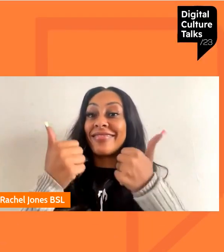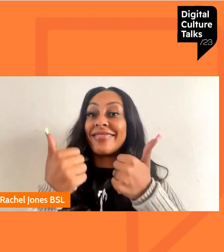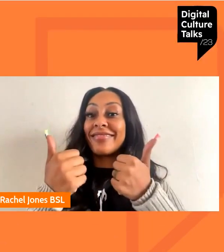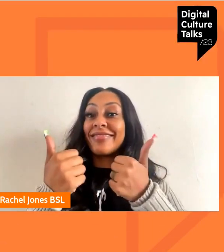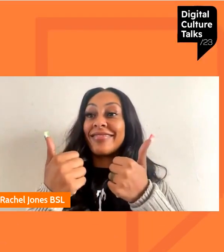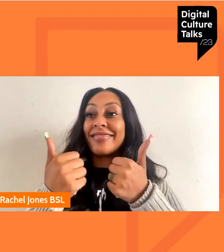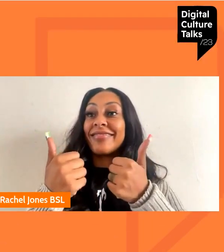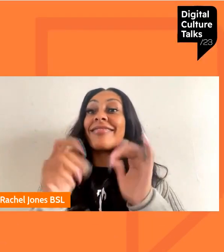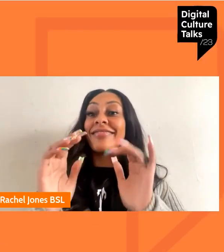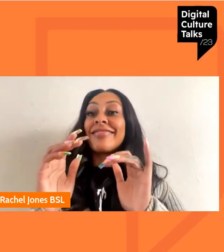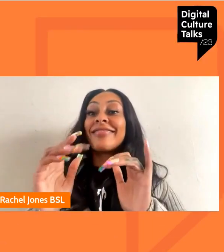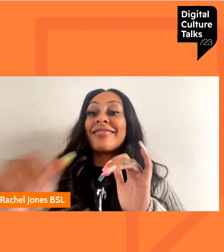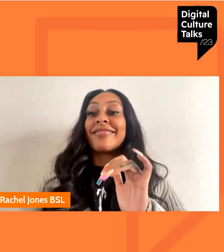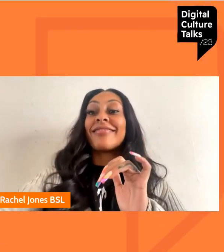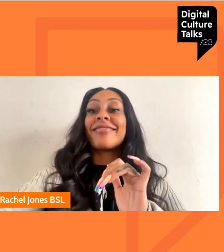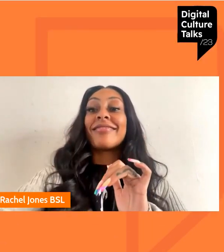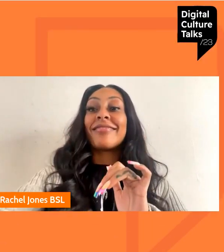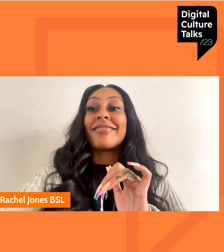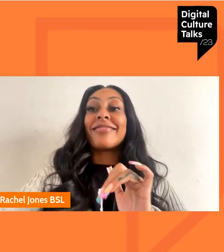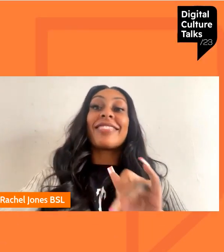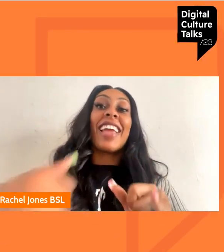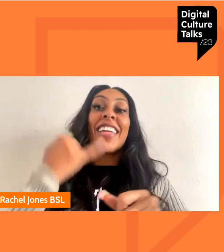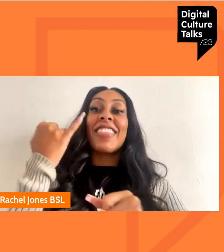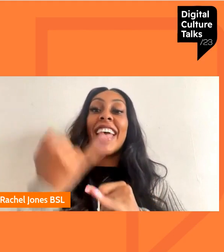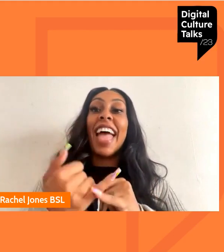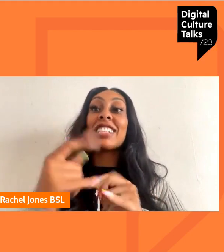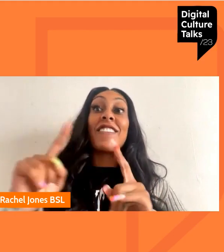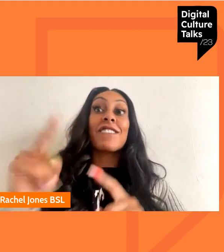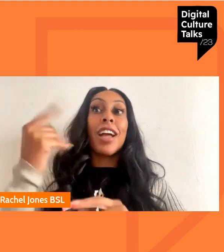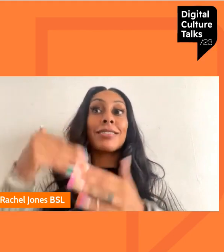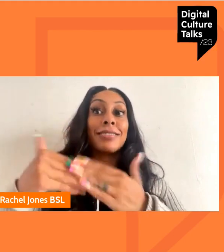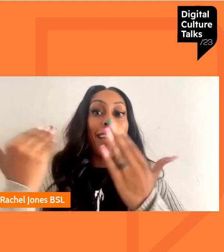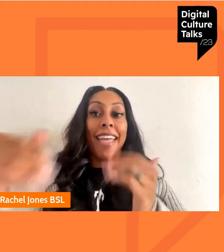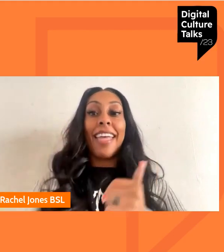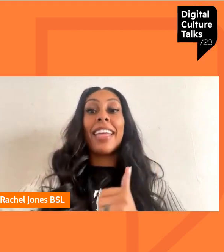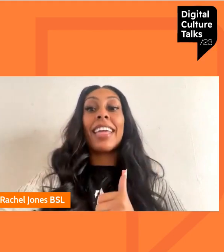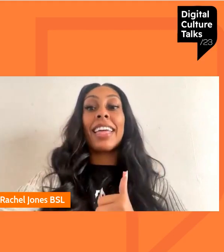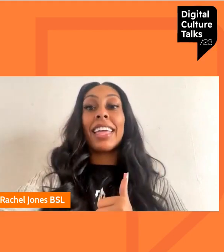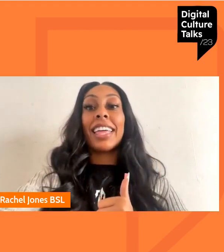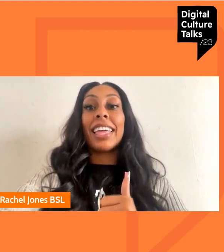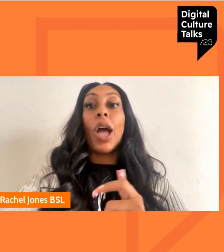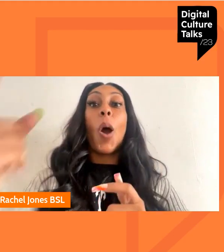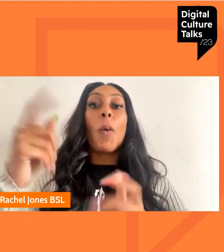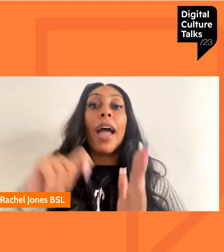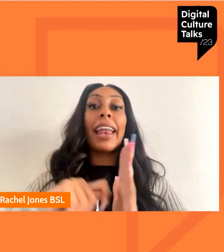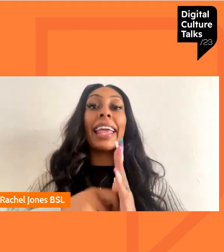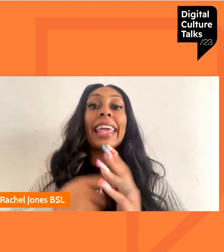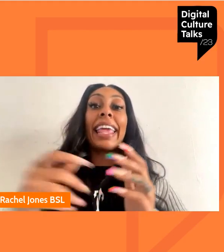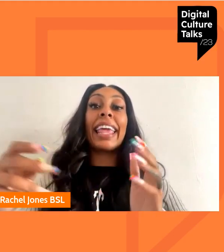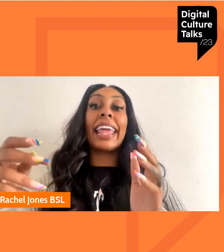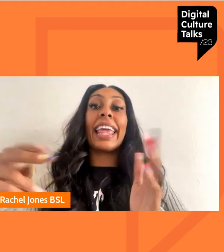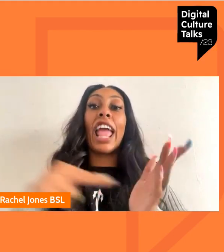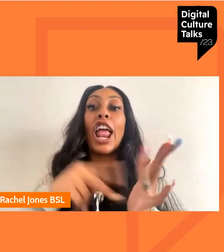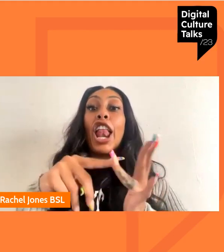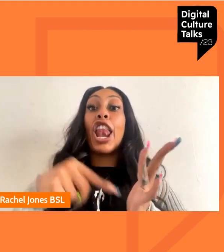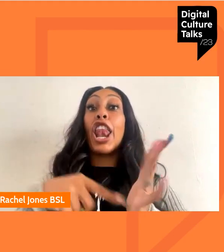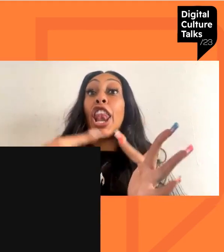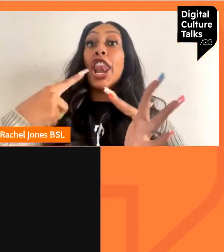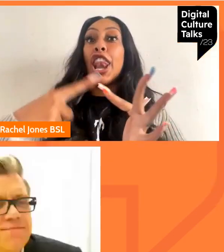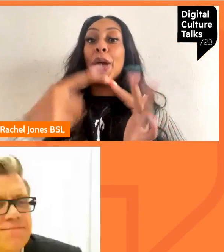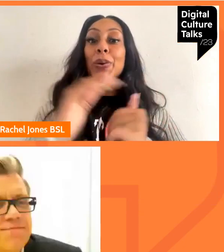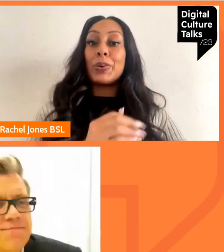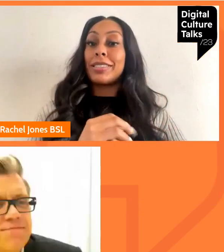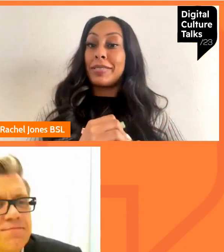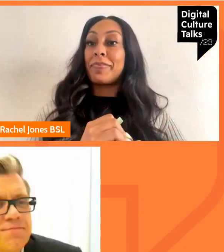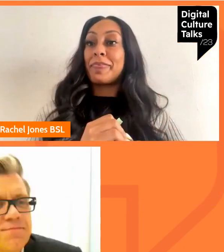of heading towards the end of this first day but we do have one more kind of keynote and i am delighted to be able to now introduce